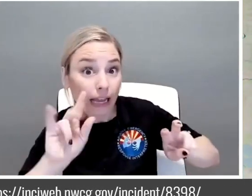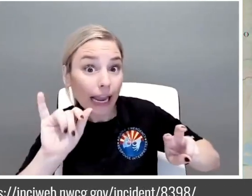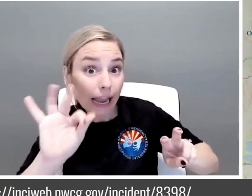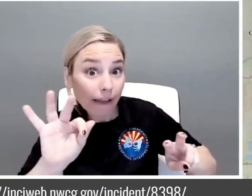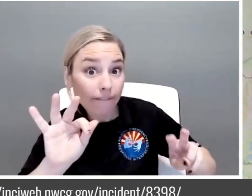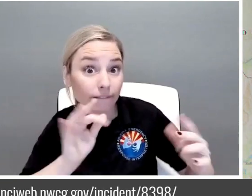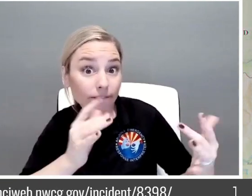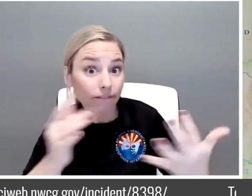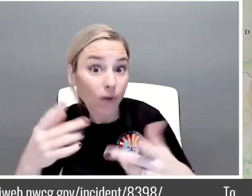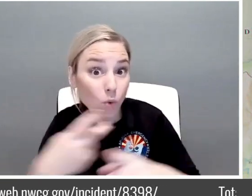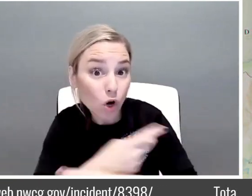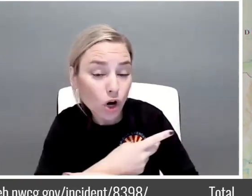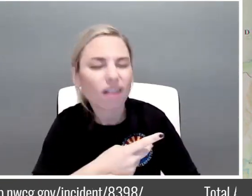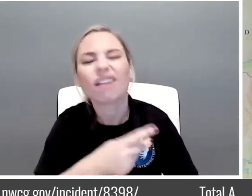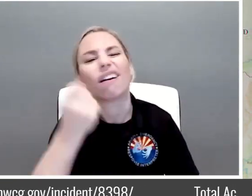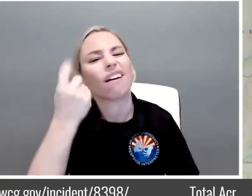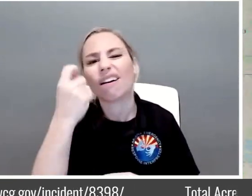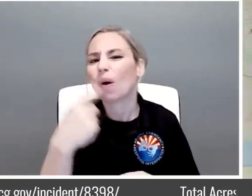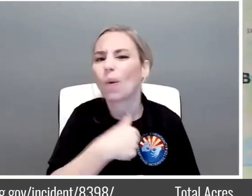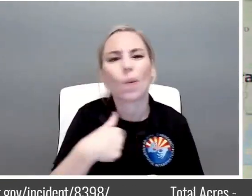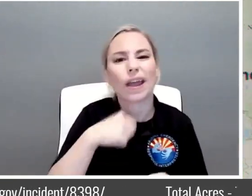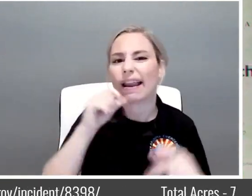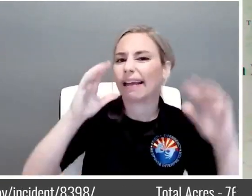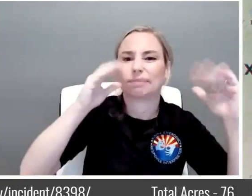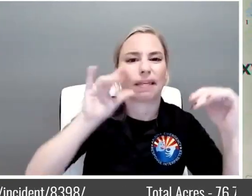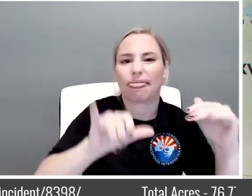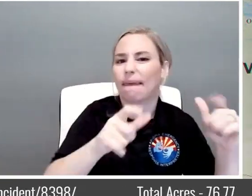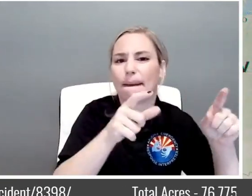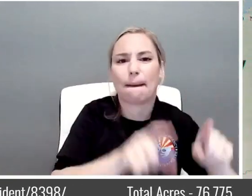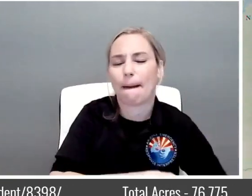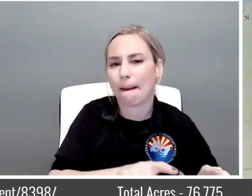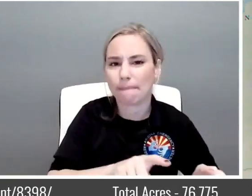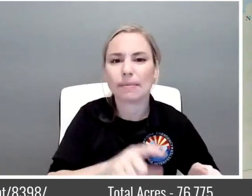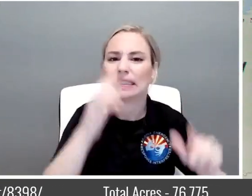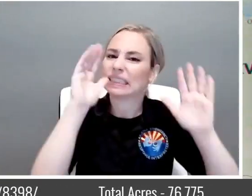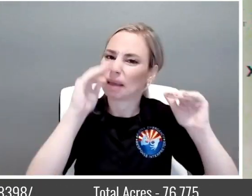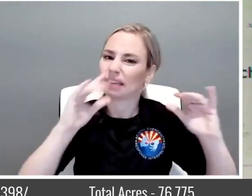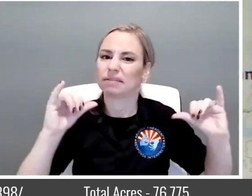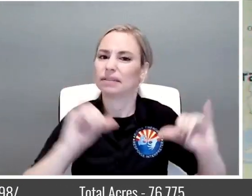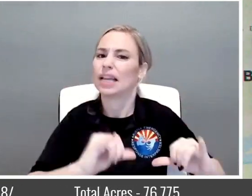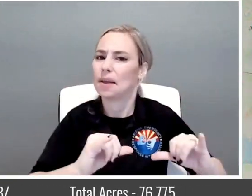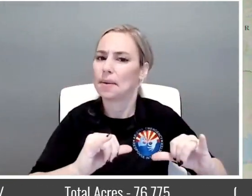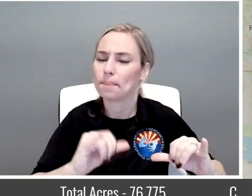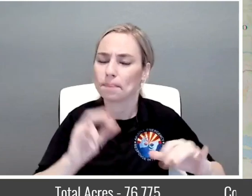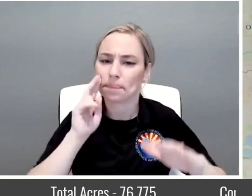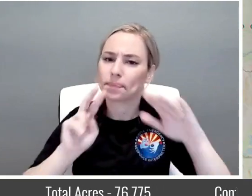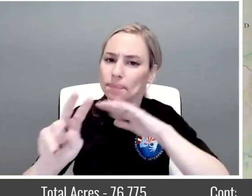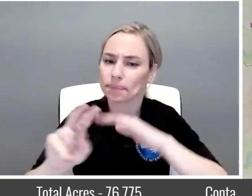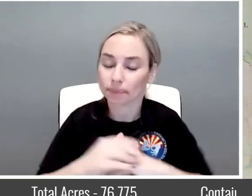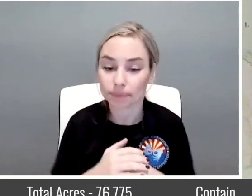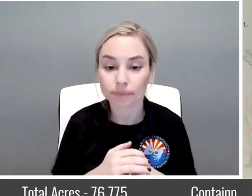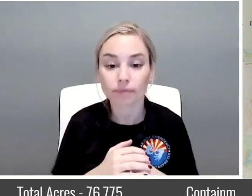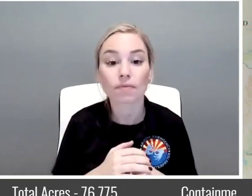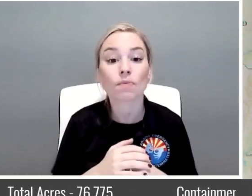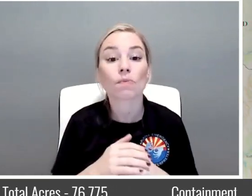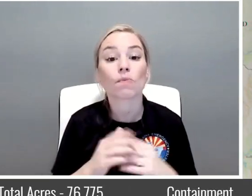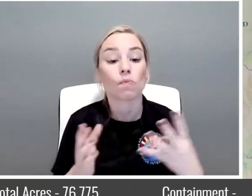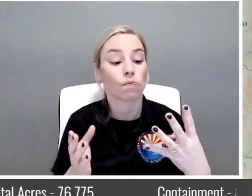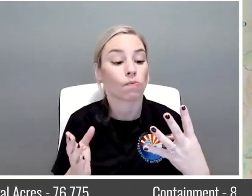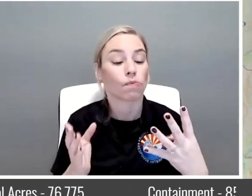fire to gain a lot of energy to come out of there and cause us any problems at all. So moving on to our suppression repair